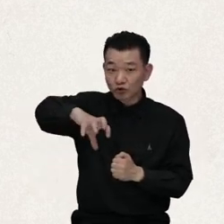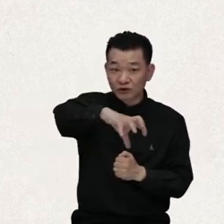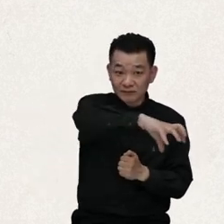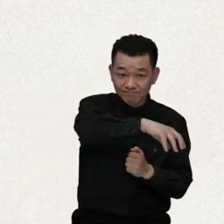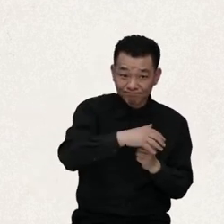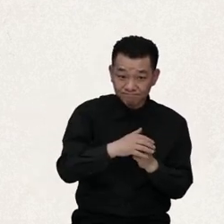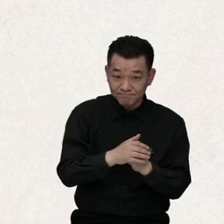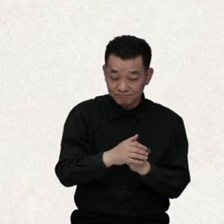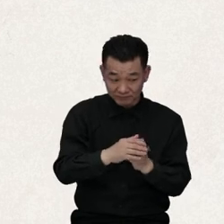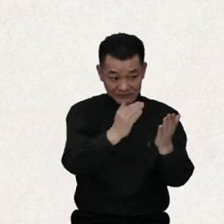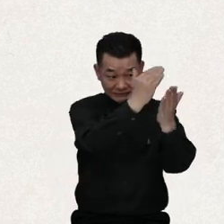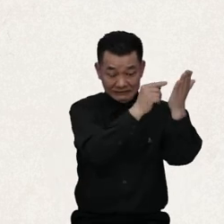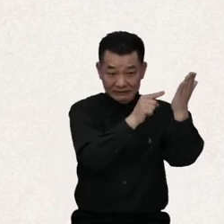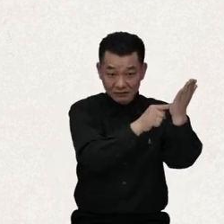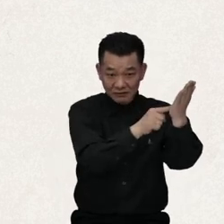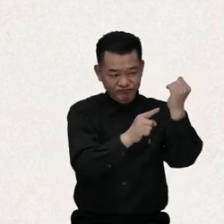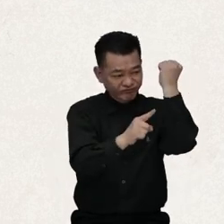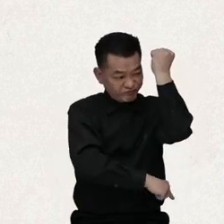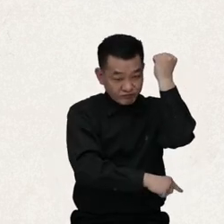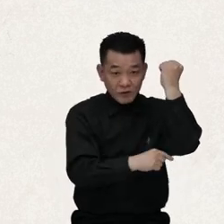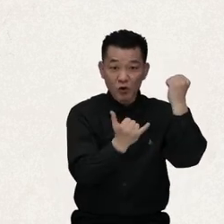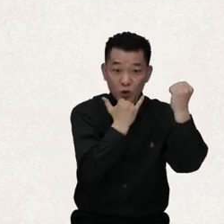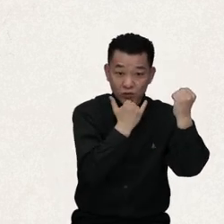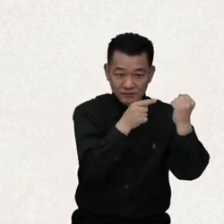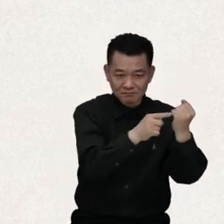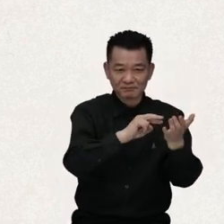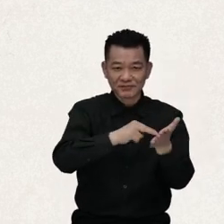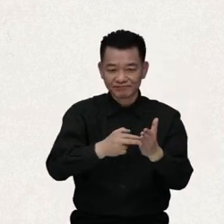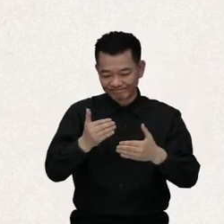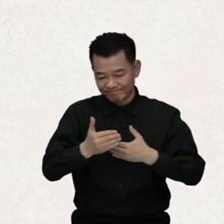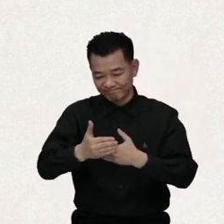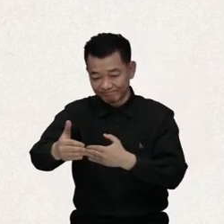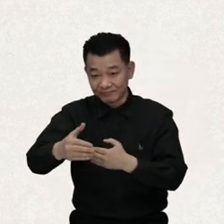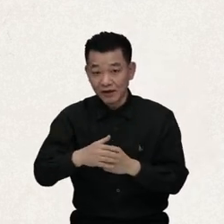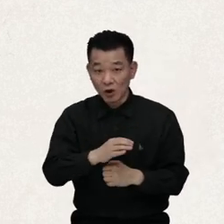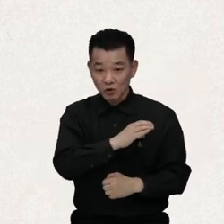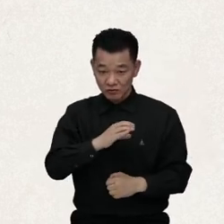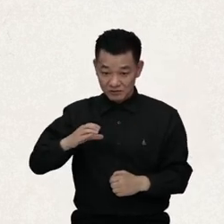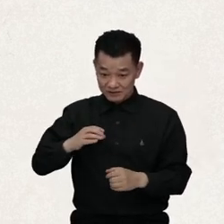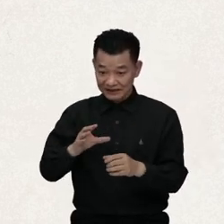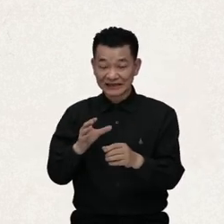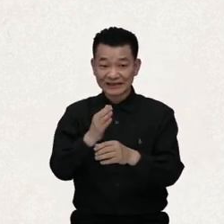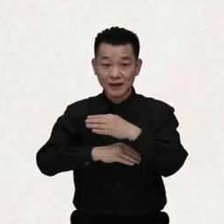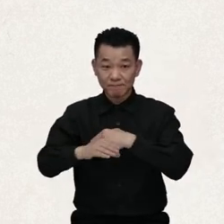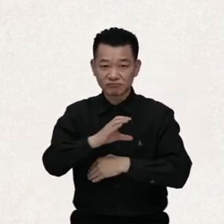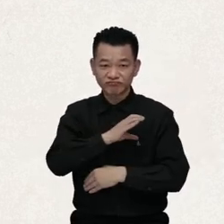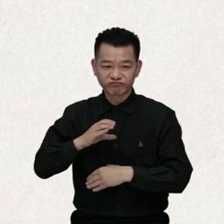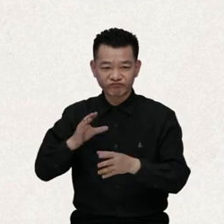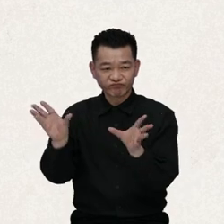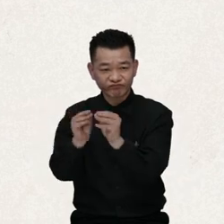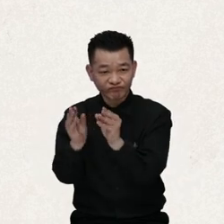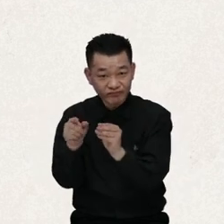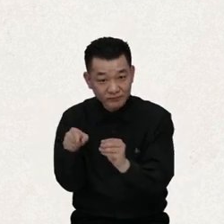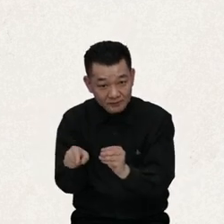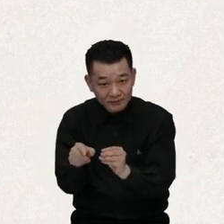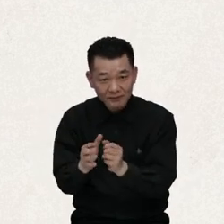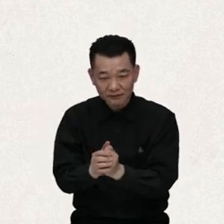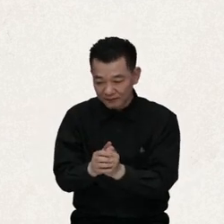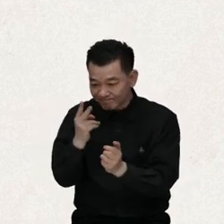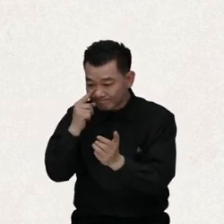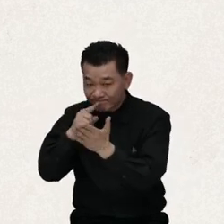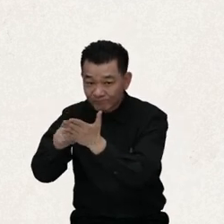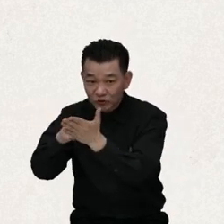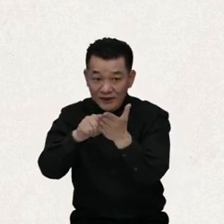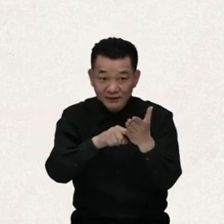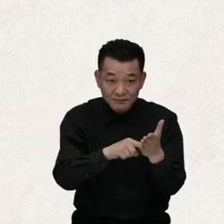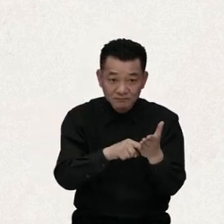groups of individuals claim to be victims of a violation by the State Party, they can appeal to the Committee on the Rights of Persons with